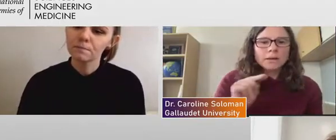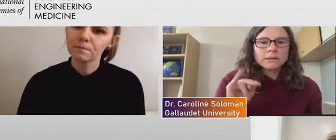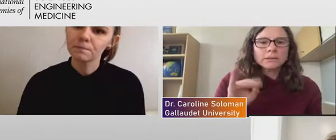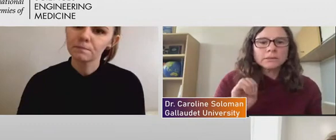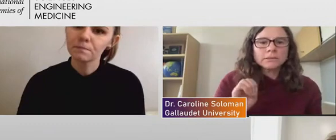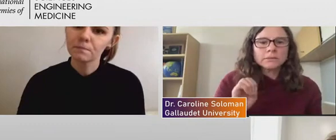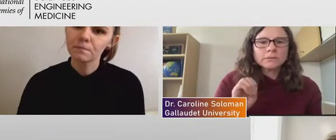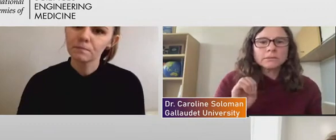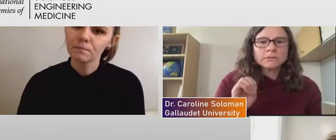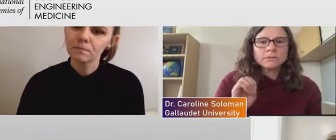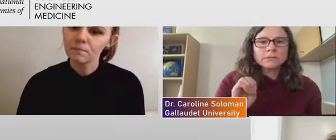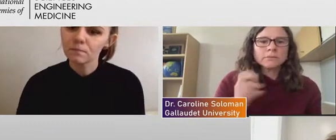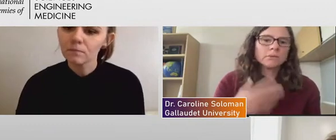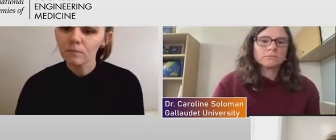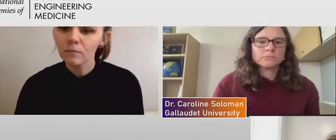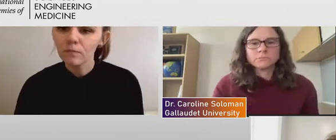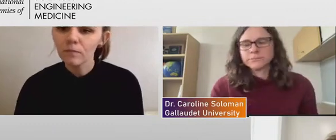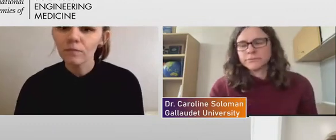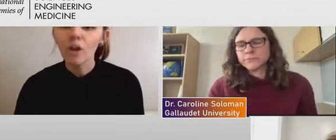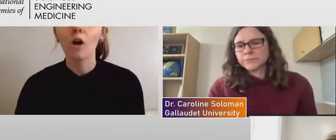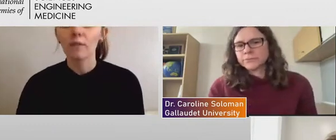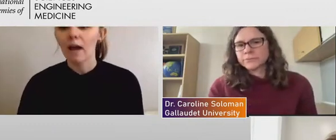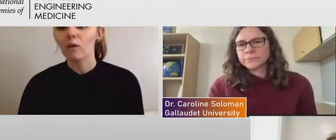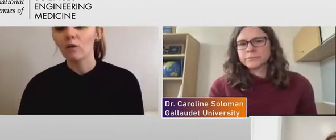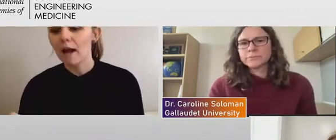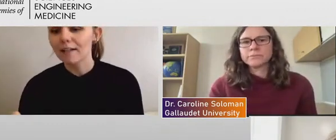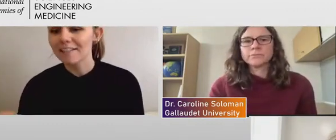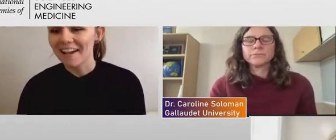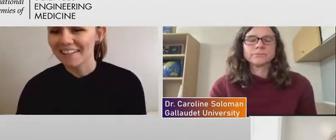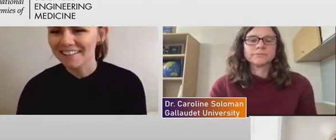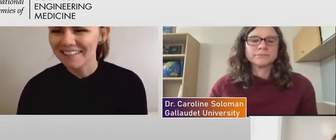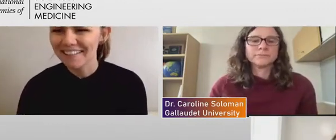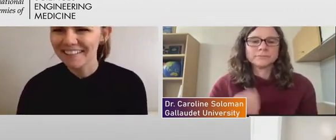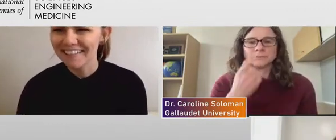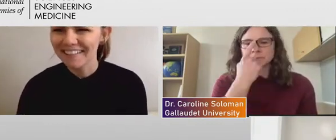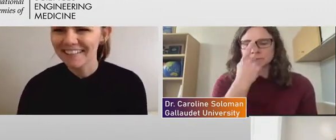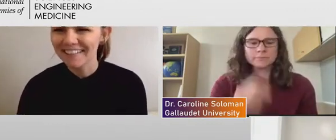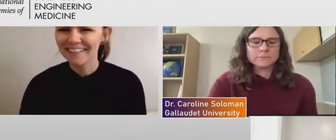Uh, I think you meant Bonnie. Oh, yeah. Or Bonnie. Yeah.